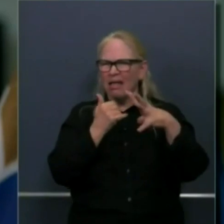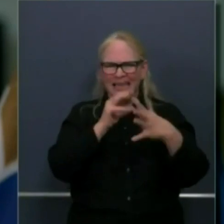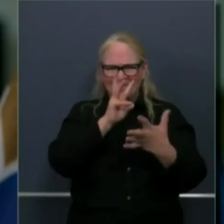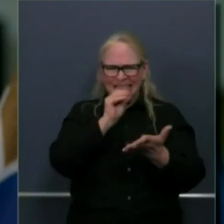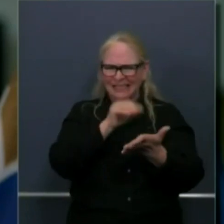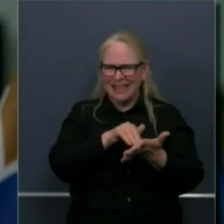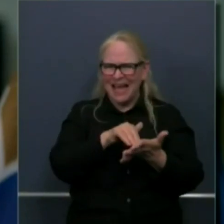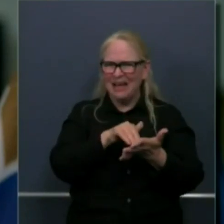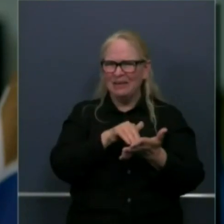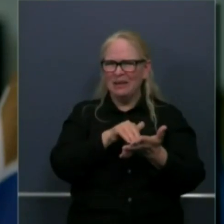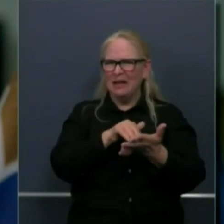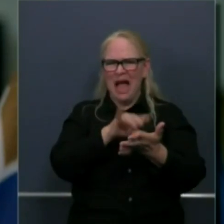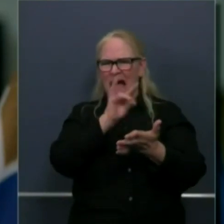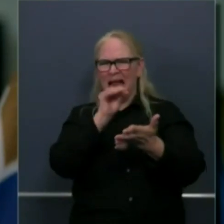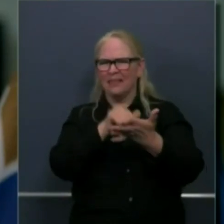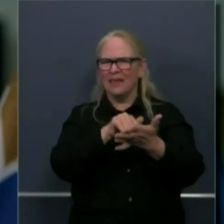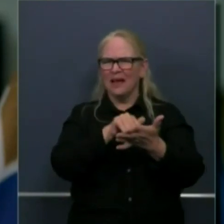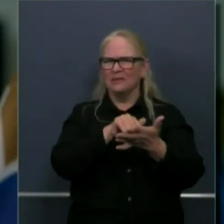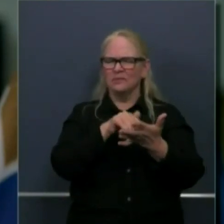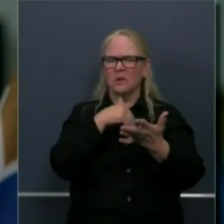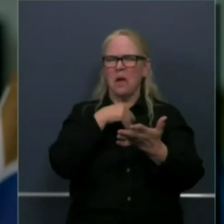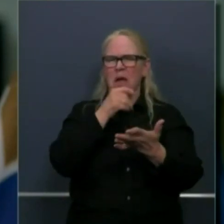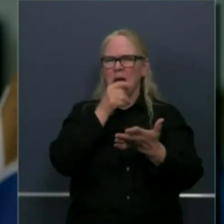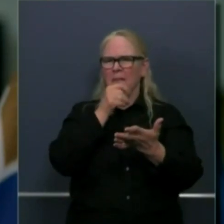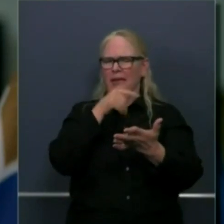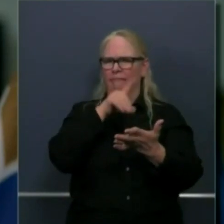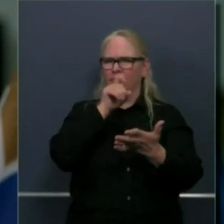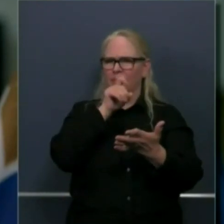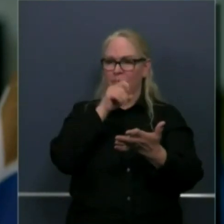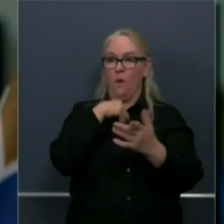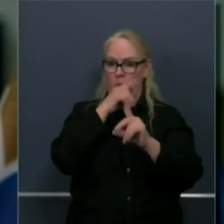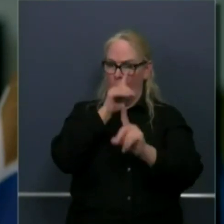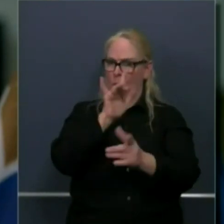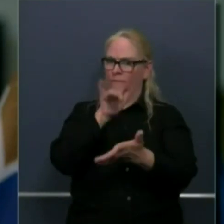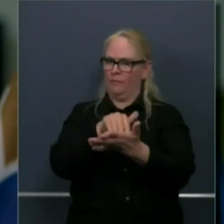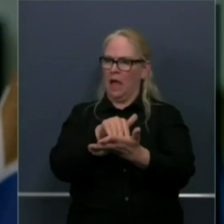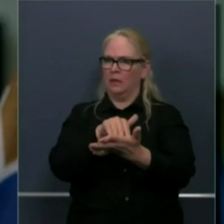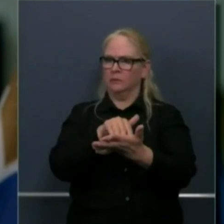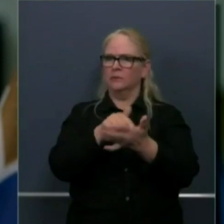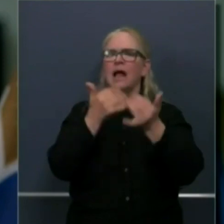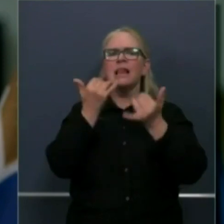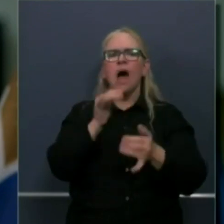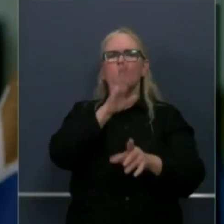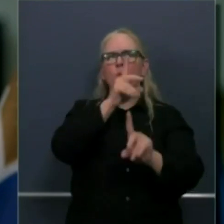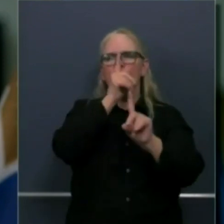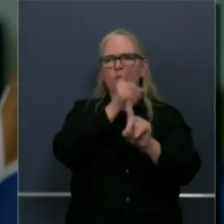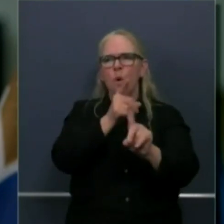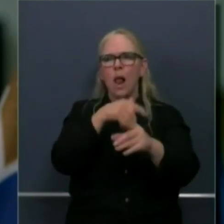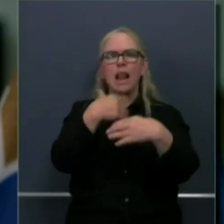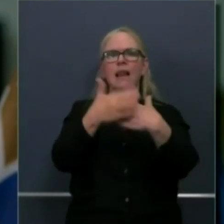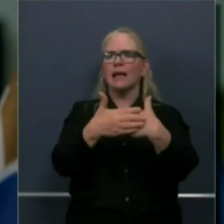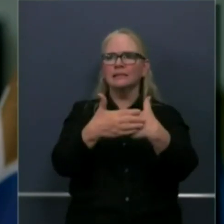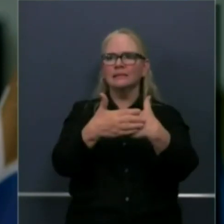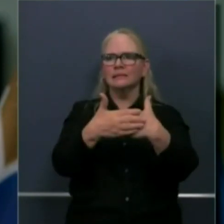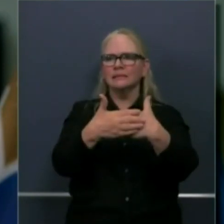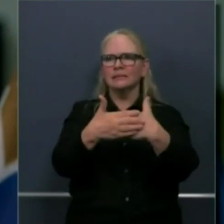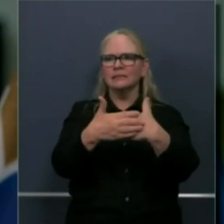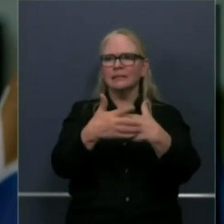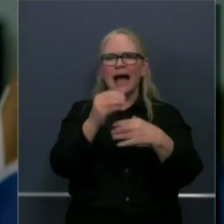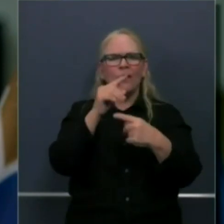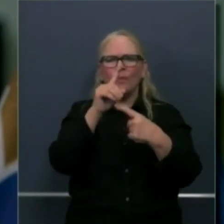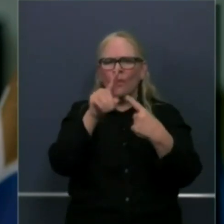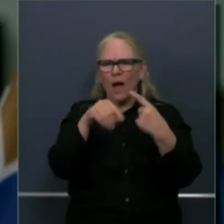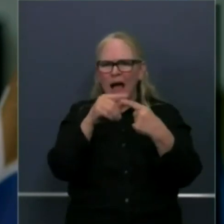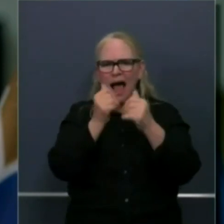clearly explain what your next target is and by what timeline you expect to meet that, and then the subsequent